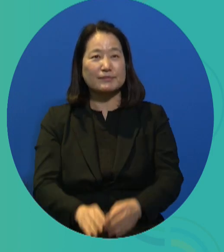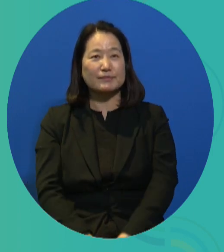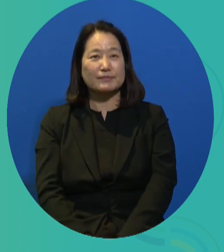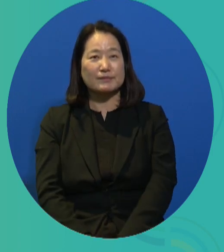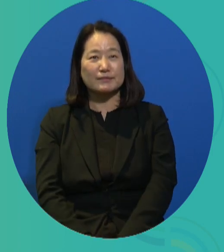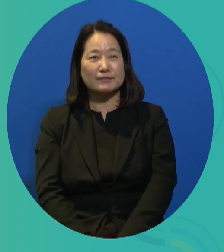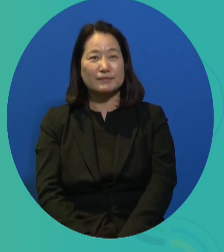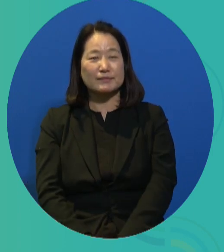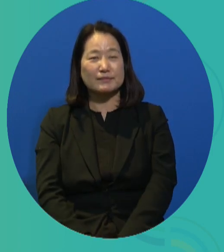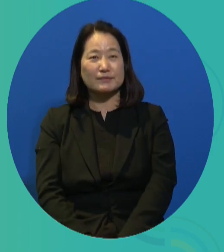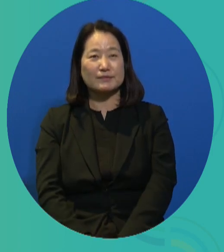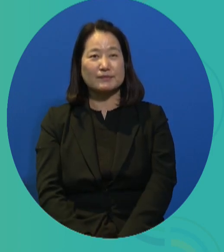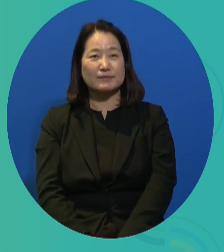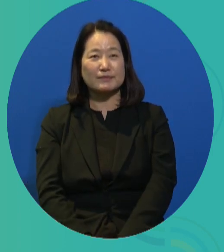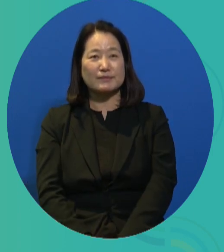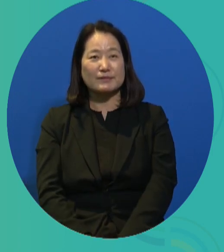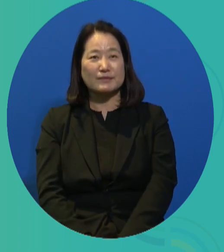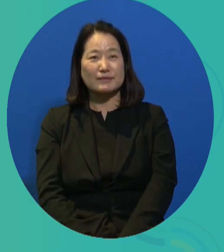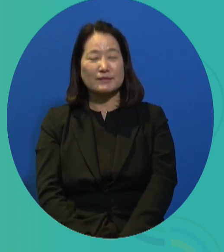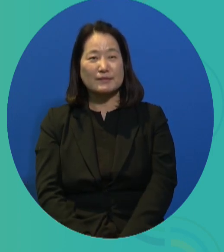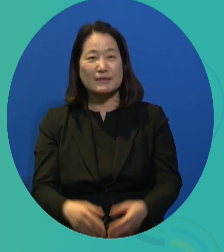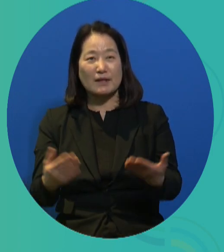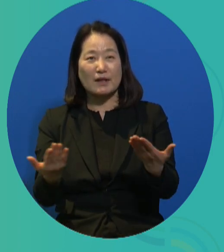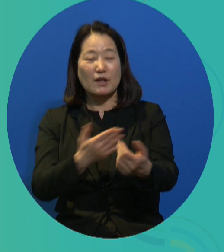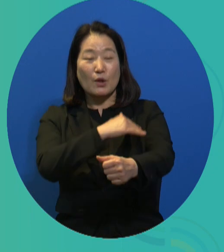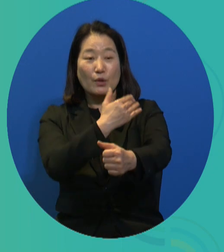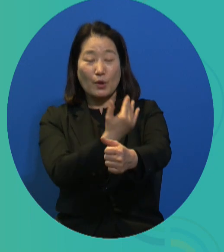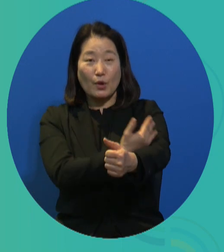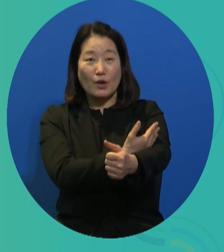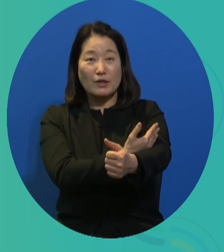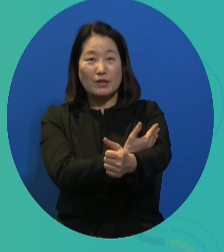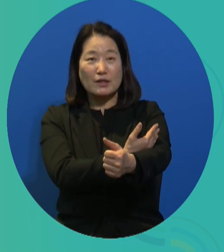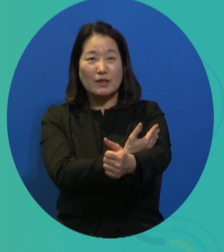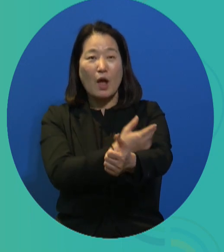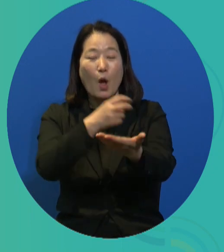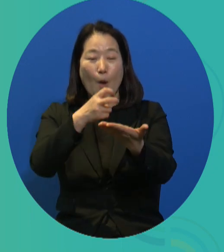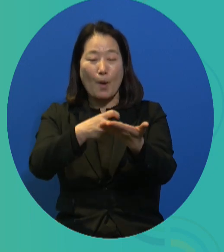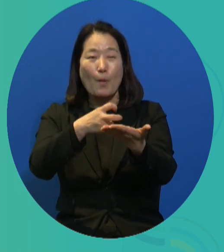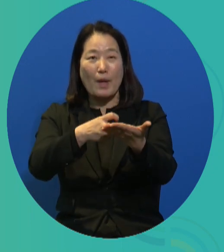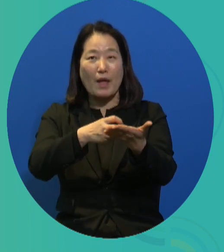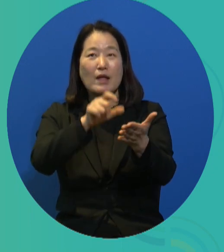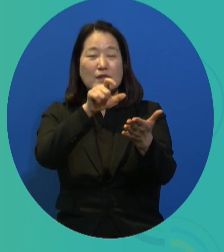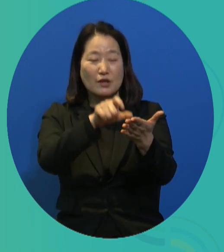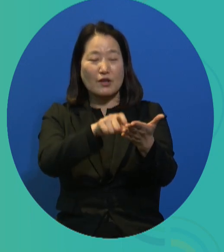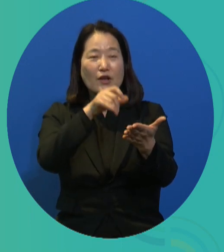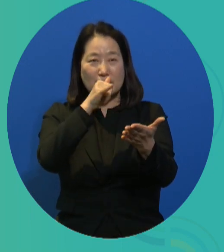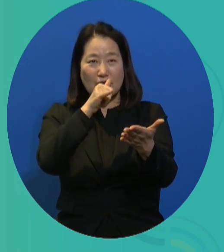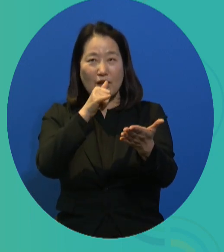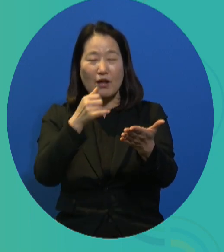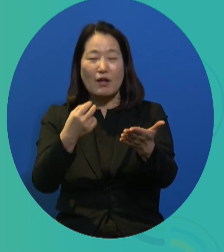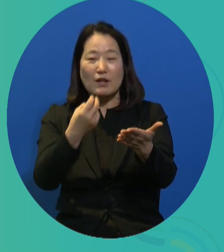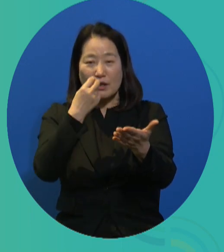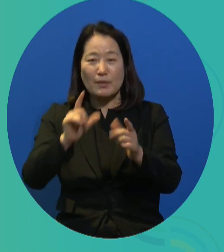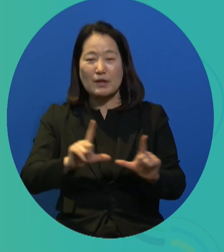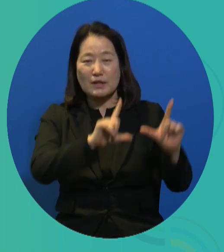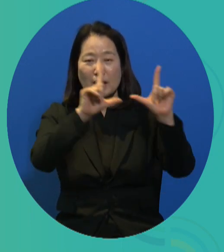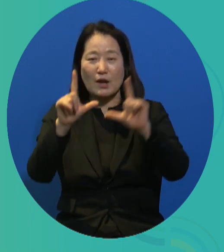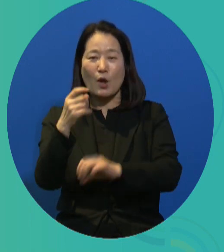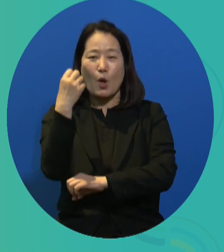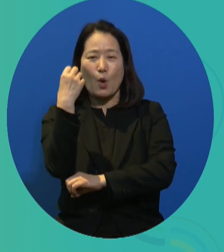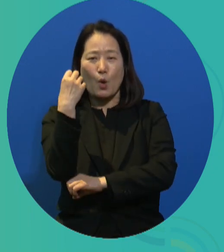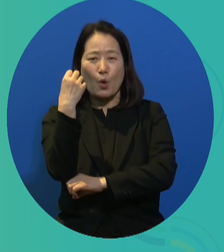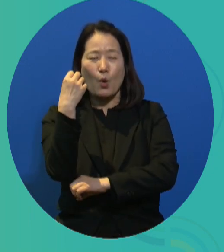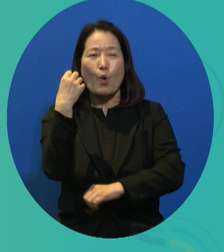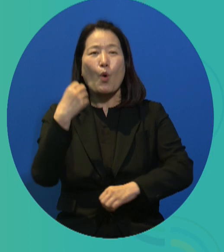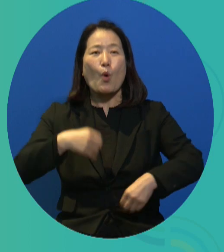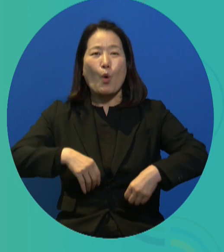at Seoul for severely disabled persons. As you know, the right to work is a basic fundamental right that is protected in the Constitution.